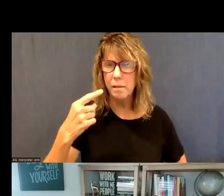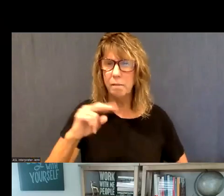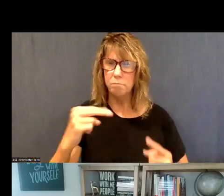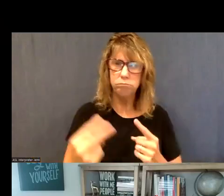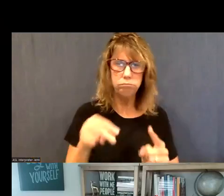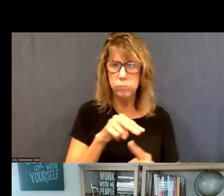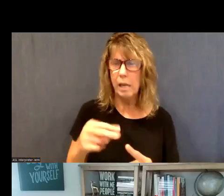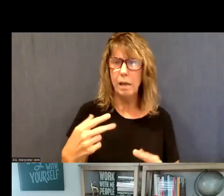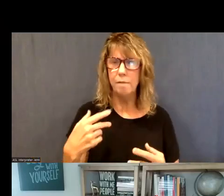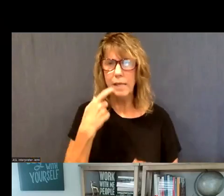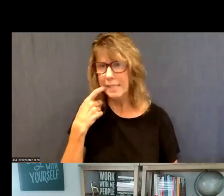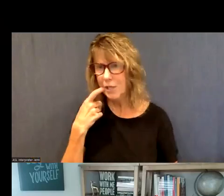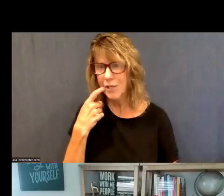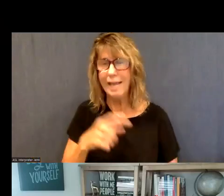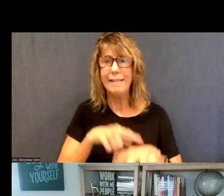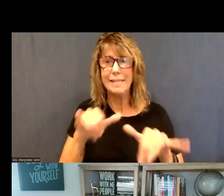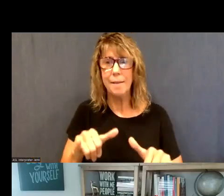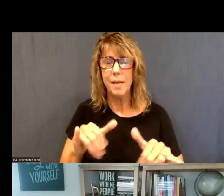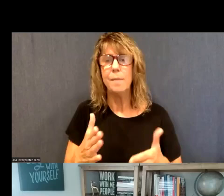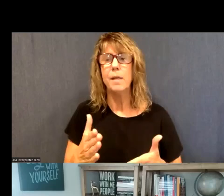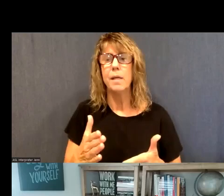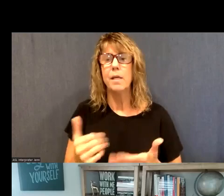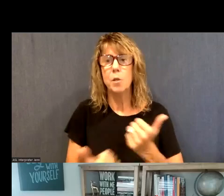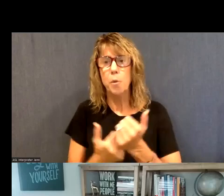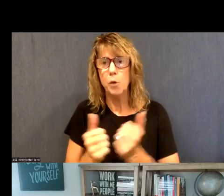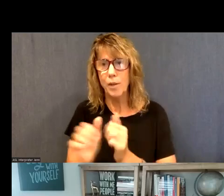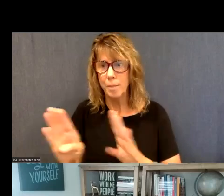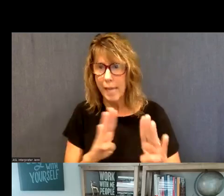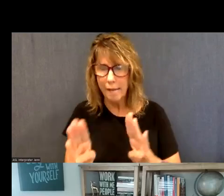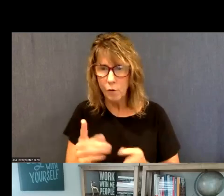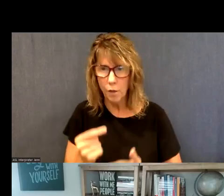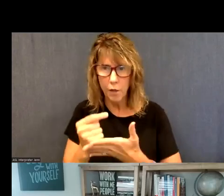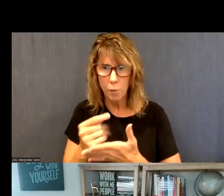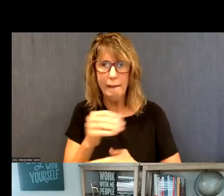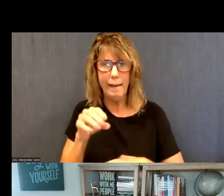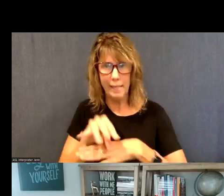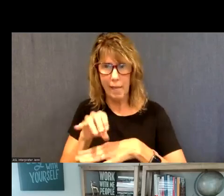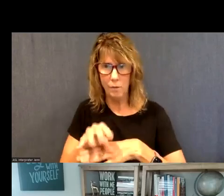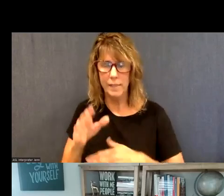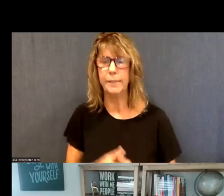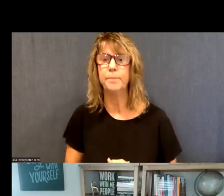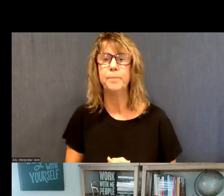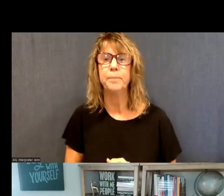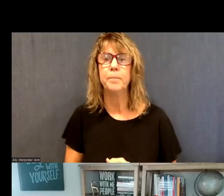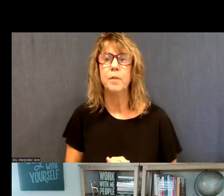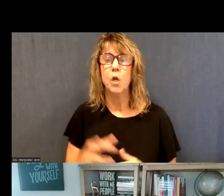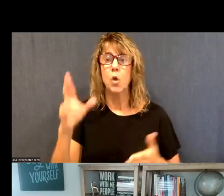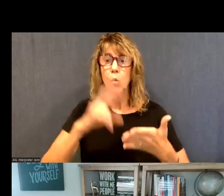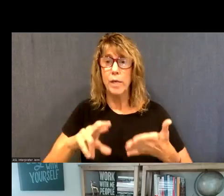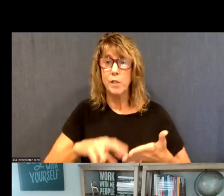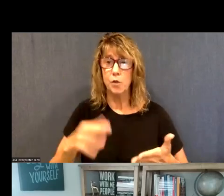also, uh, supporting with, uh, behavioral therapies and counseling as well. And, and research has also shown, um,